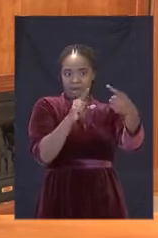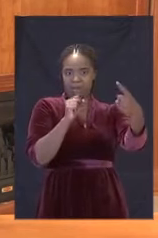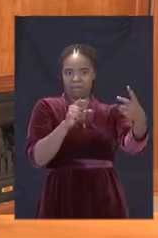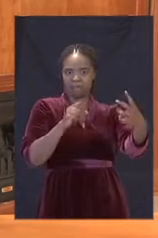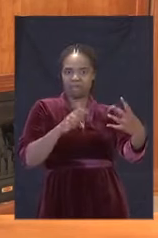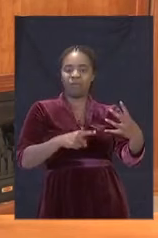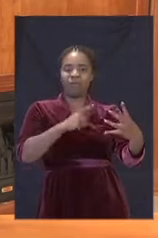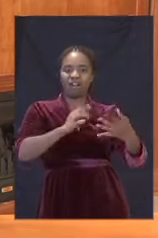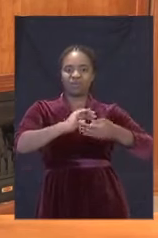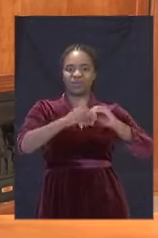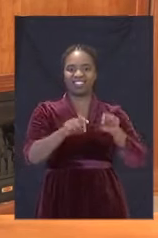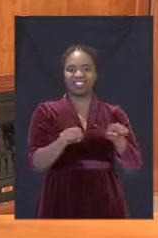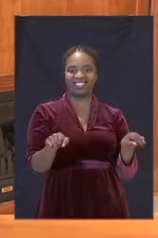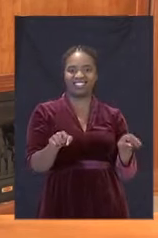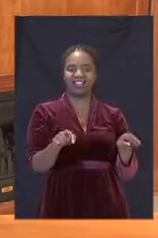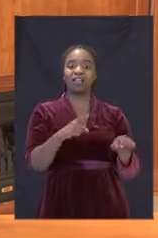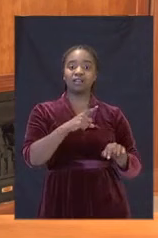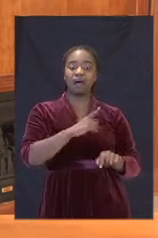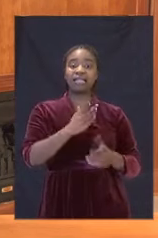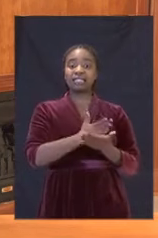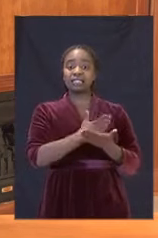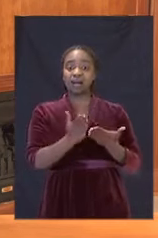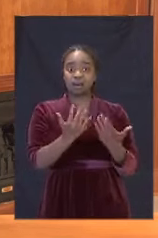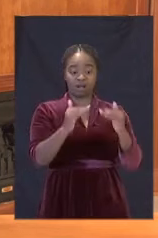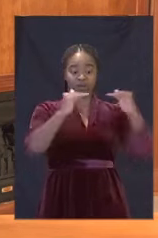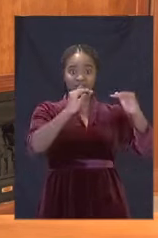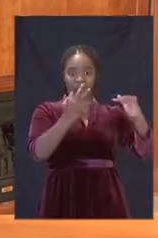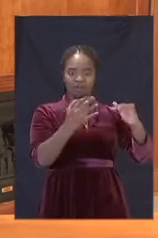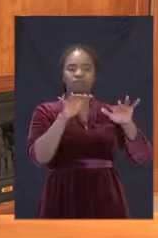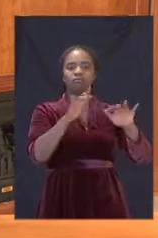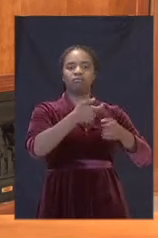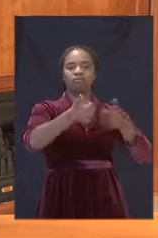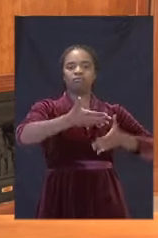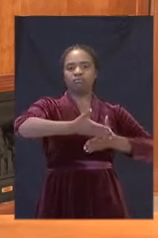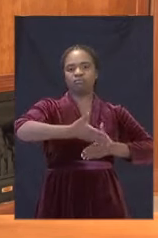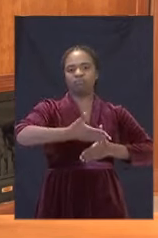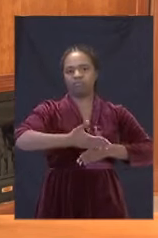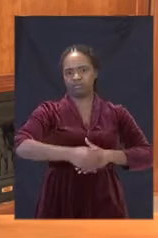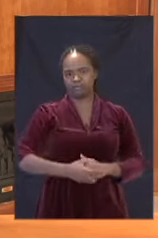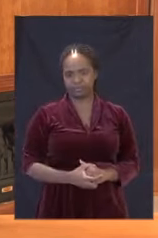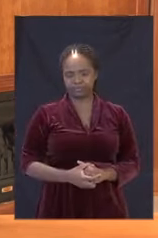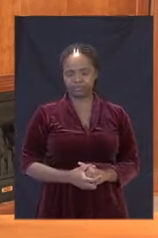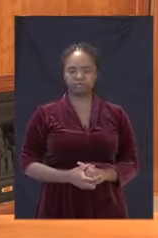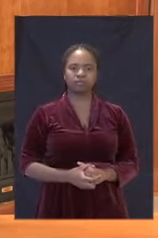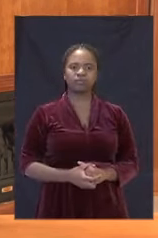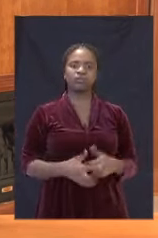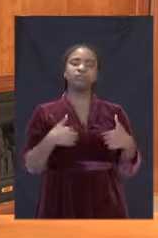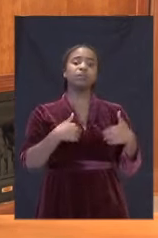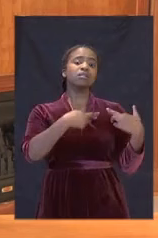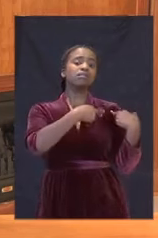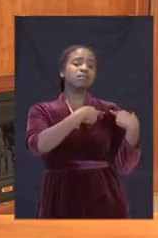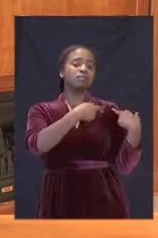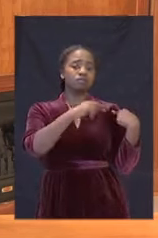we have acted to relieve the economic and social effects on our people. We have a responsibility